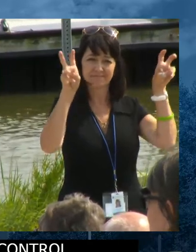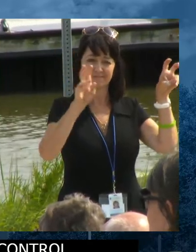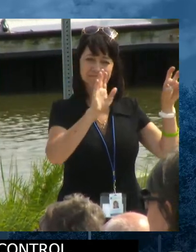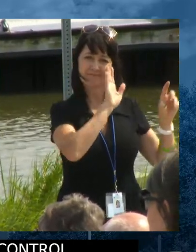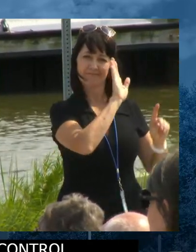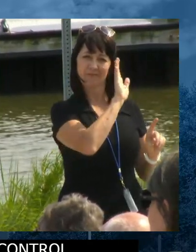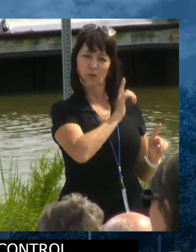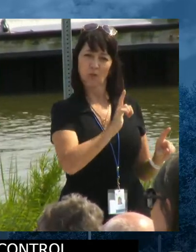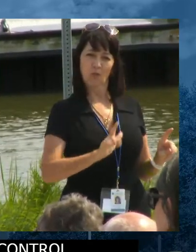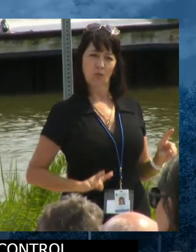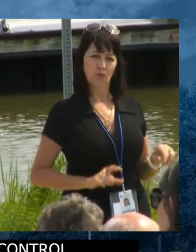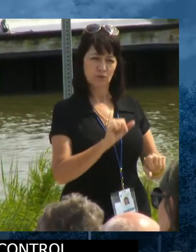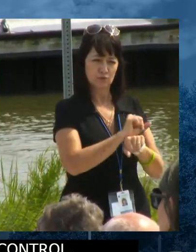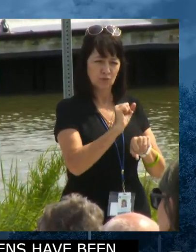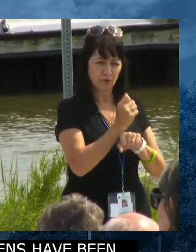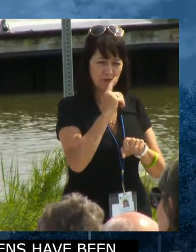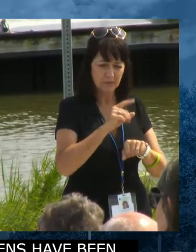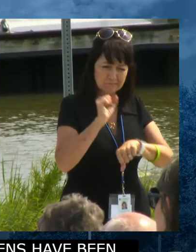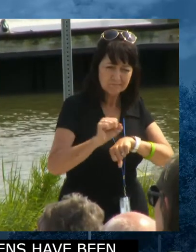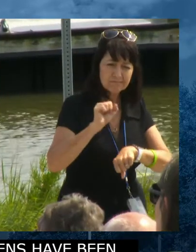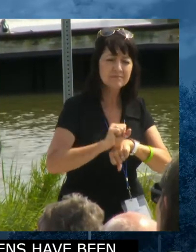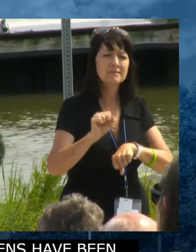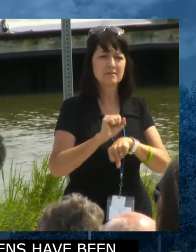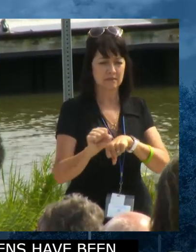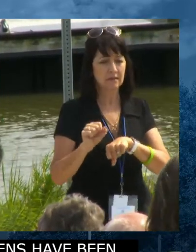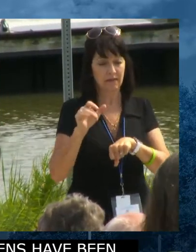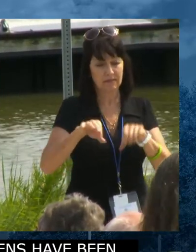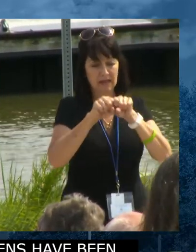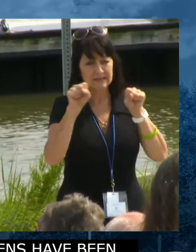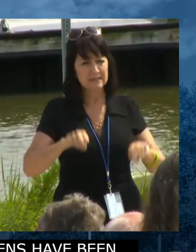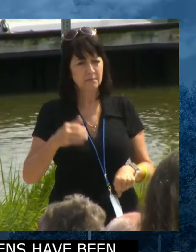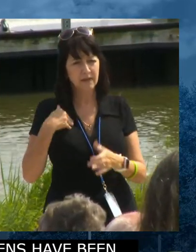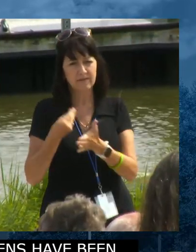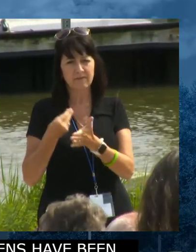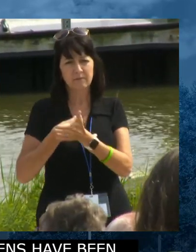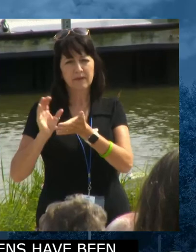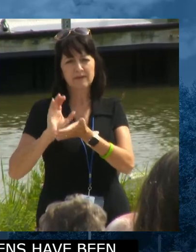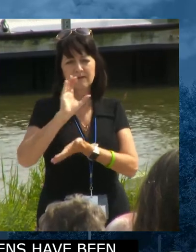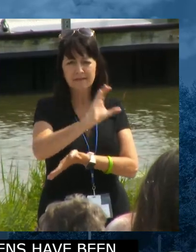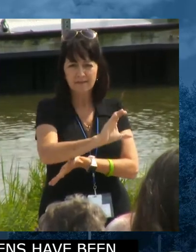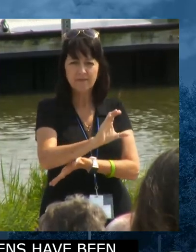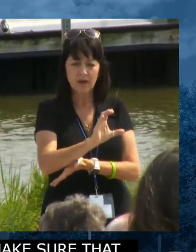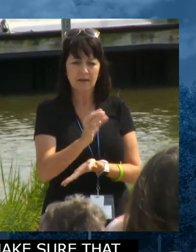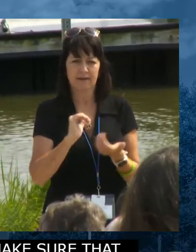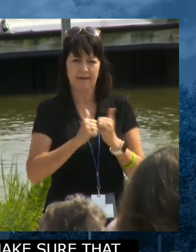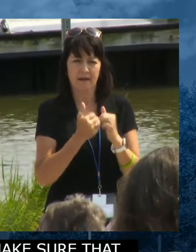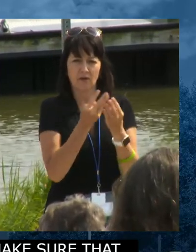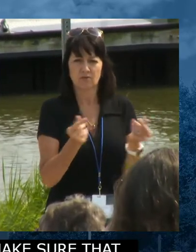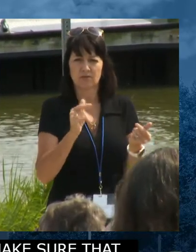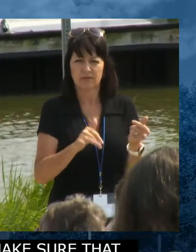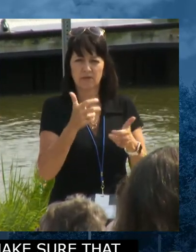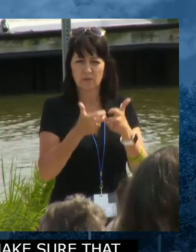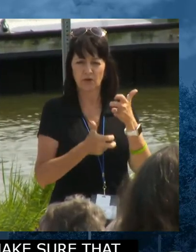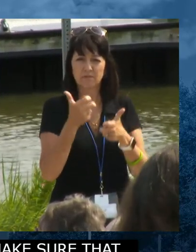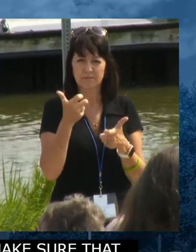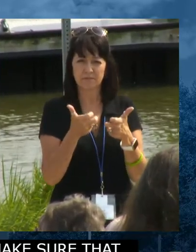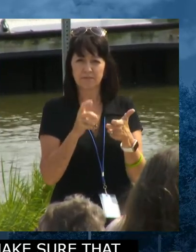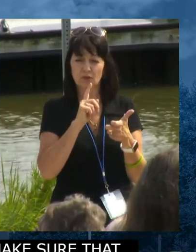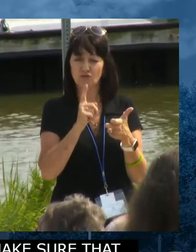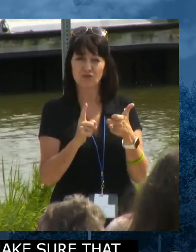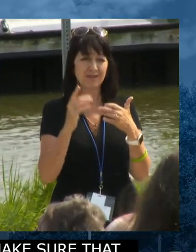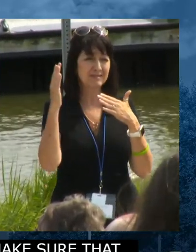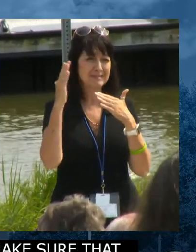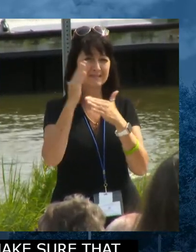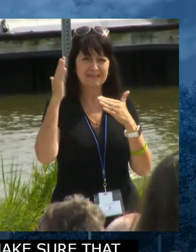that these systems were funded and addressed and so on and so forth. The main issue throughout the